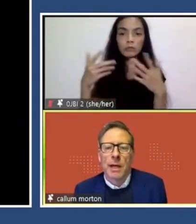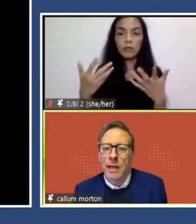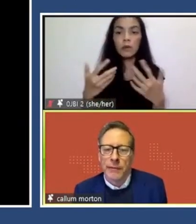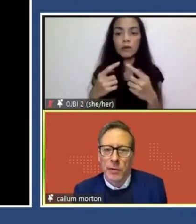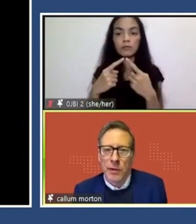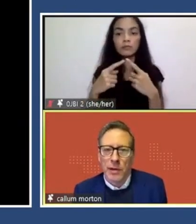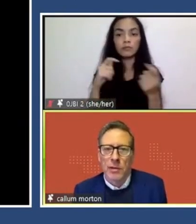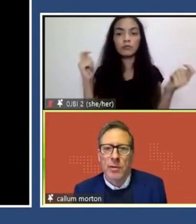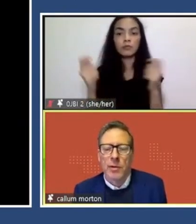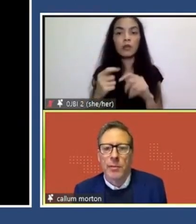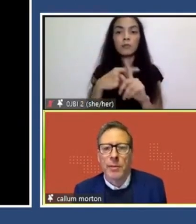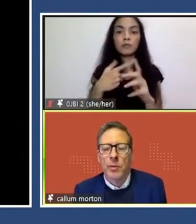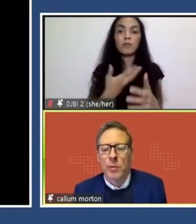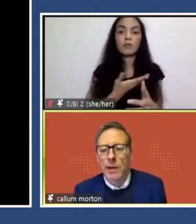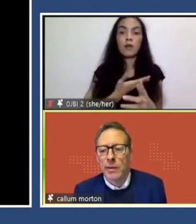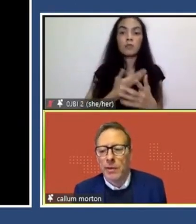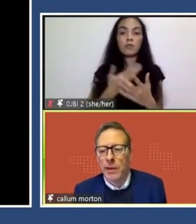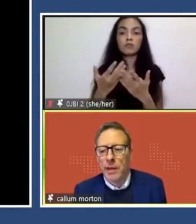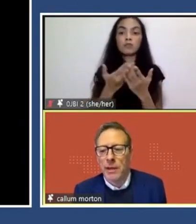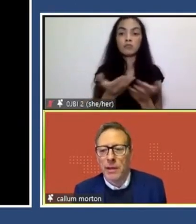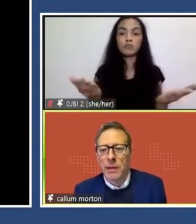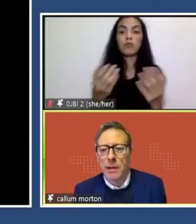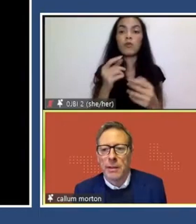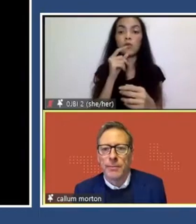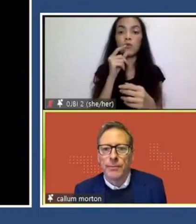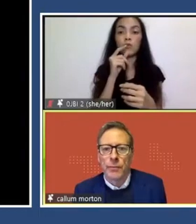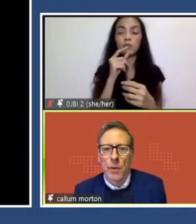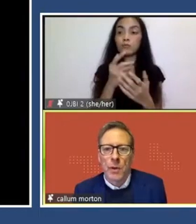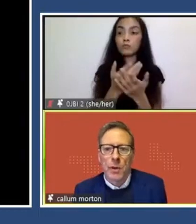any other First Nations people with us today.